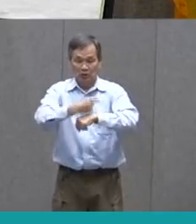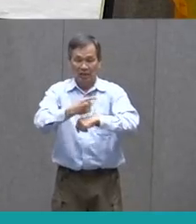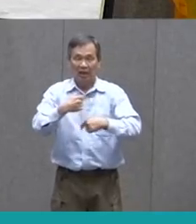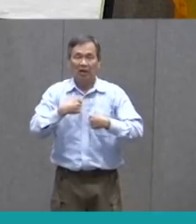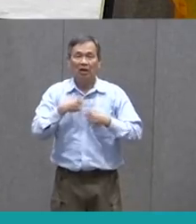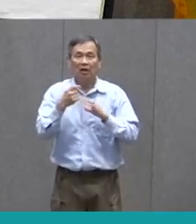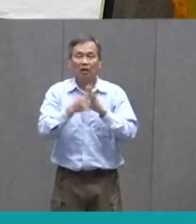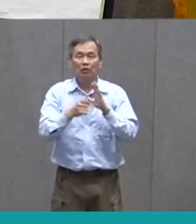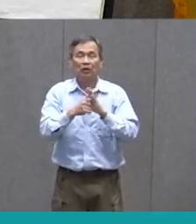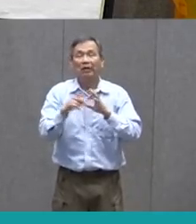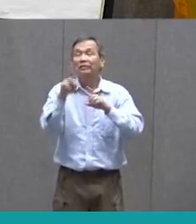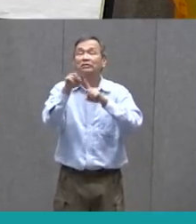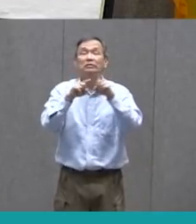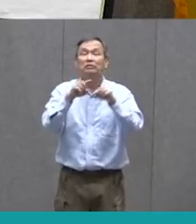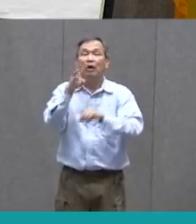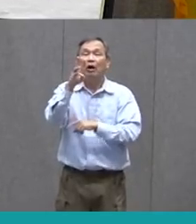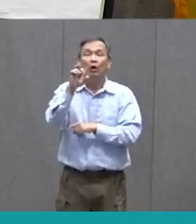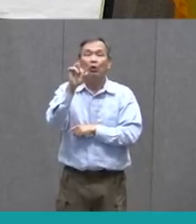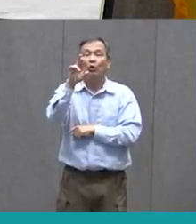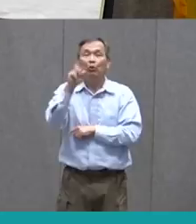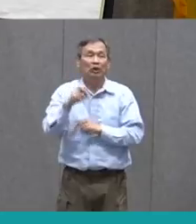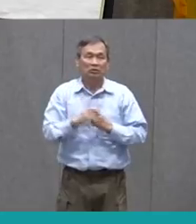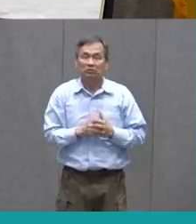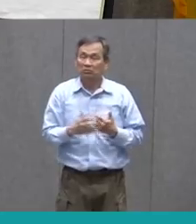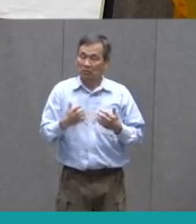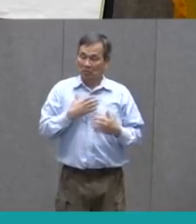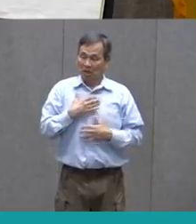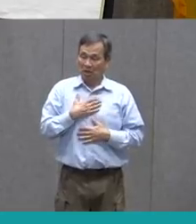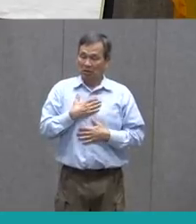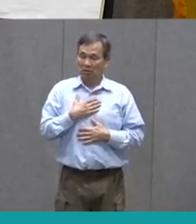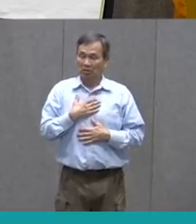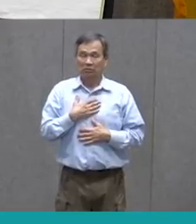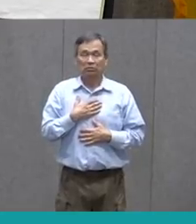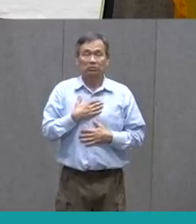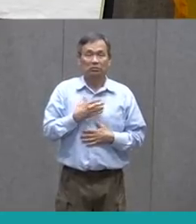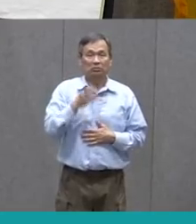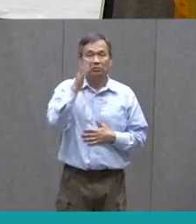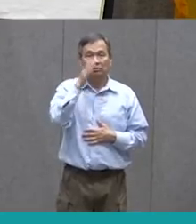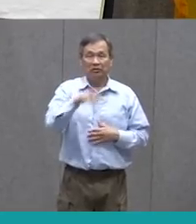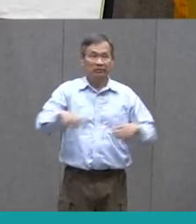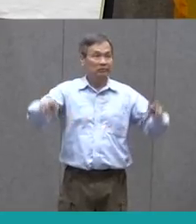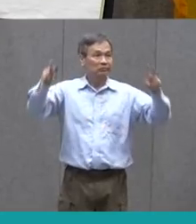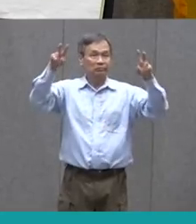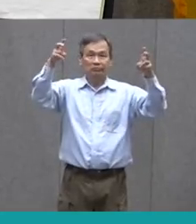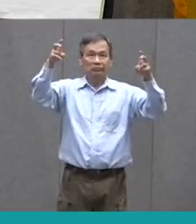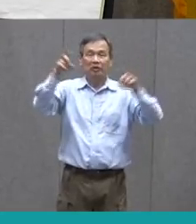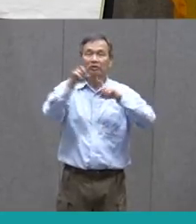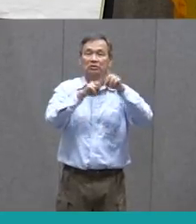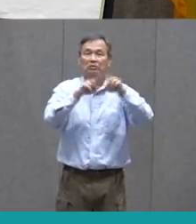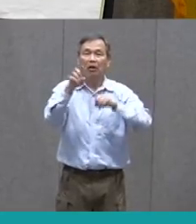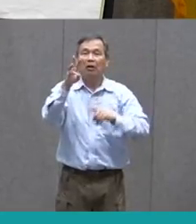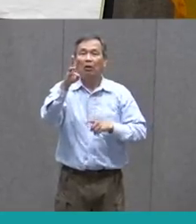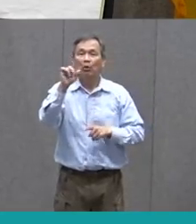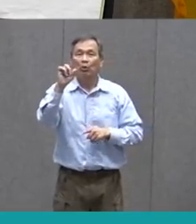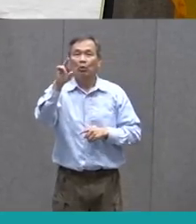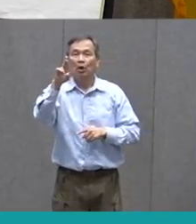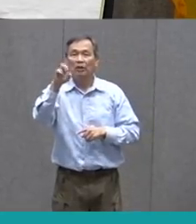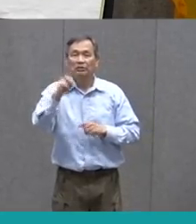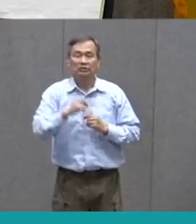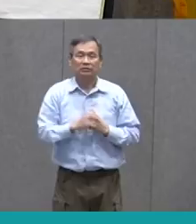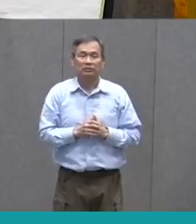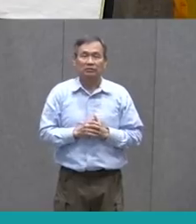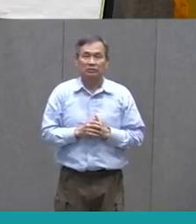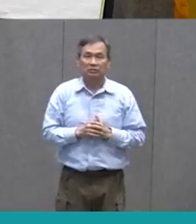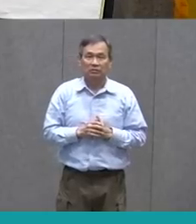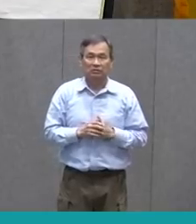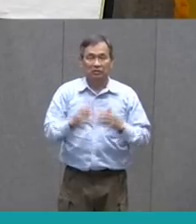A star Wars Puppet Show Okay So my Theme is Going to Be Star Wars And